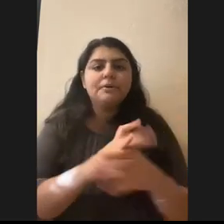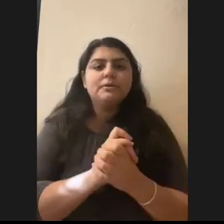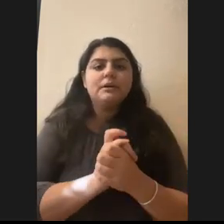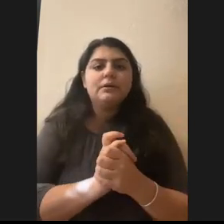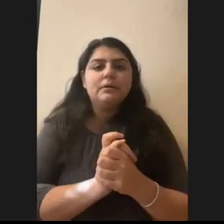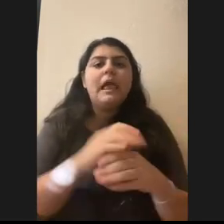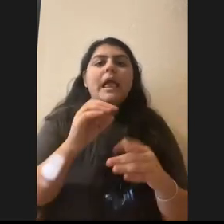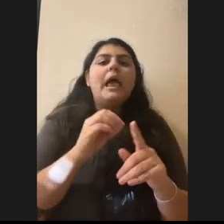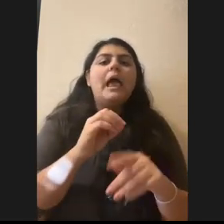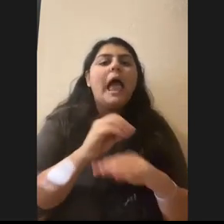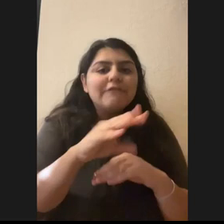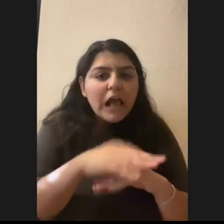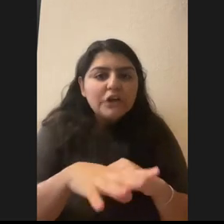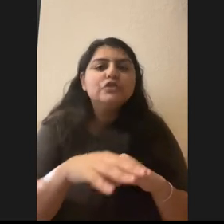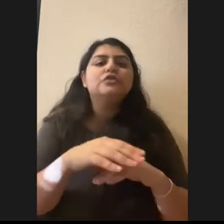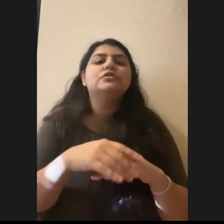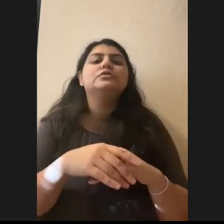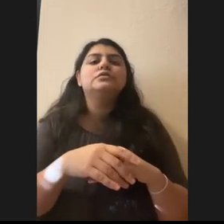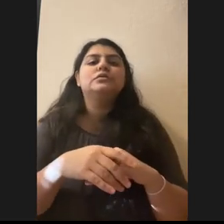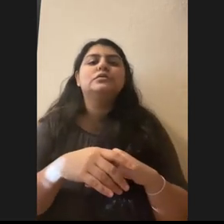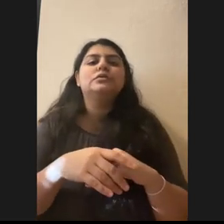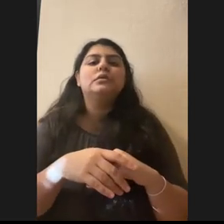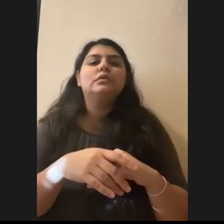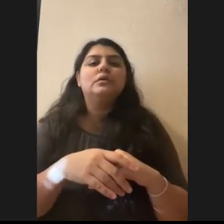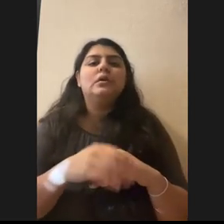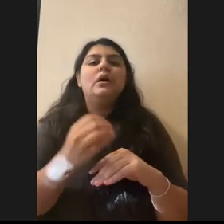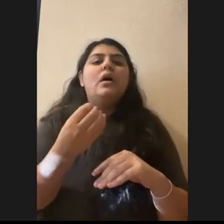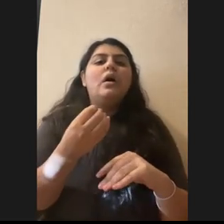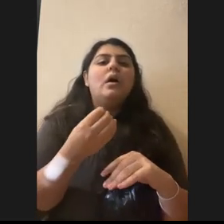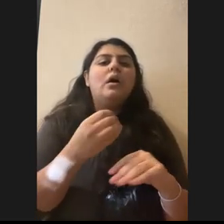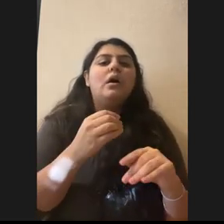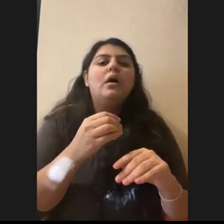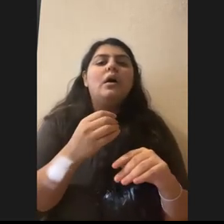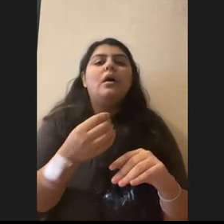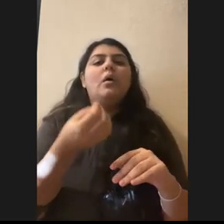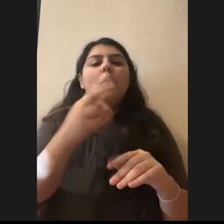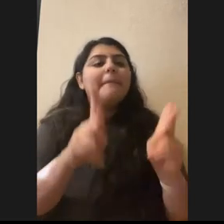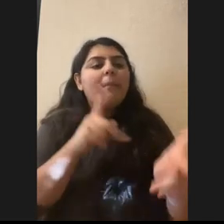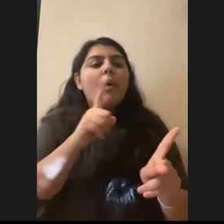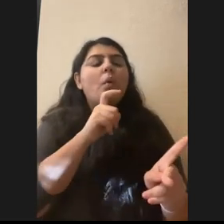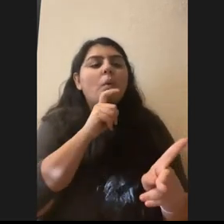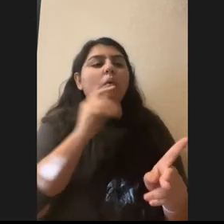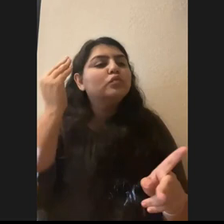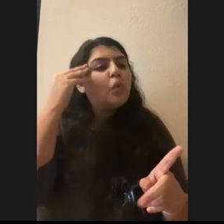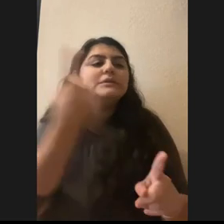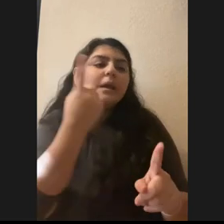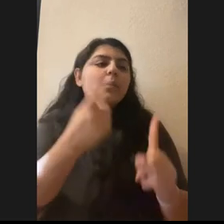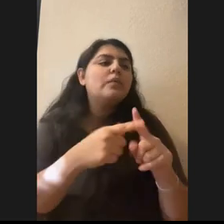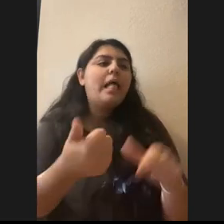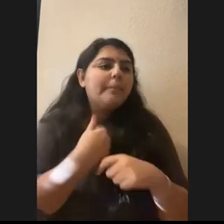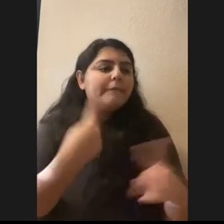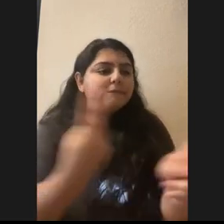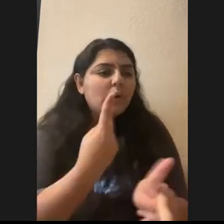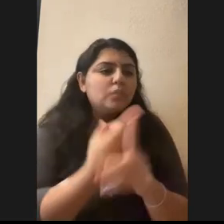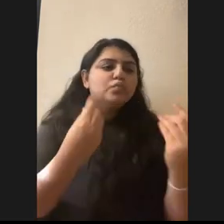advisors possibly, uh, or, um, people who may know somebody just trying to figure out what I'm going to do next. There's someone